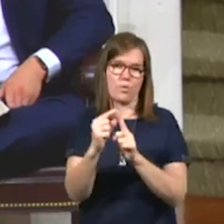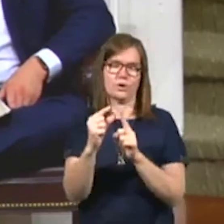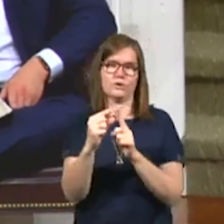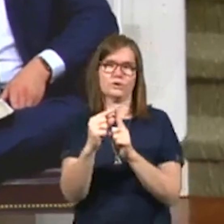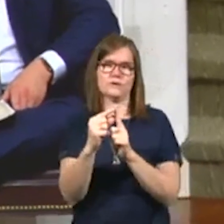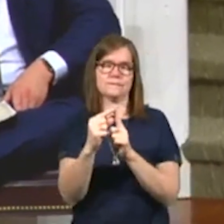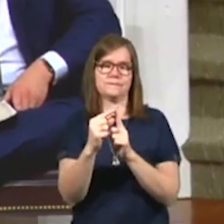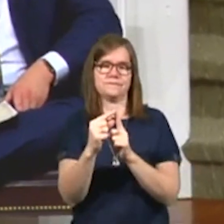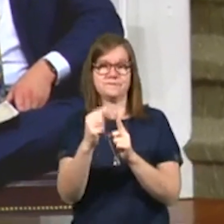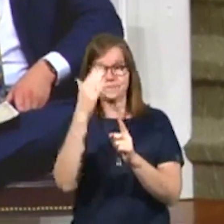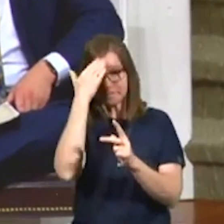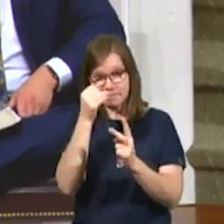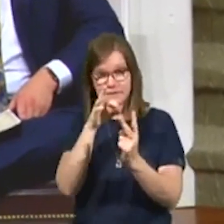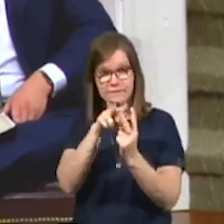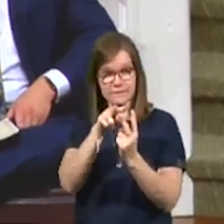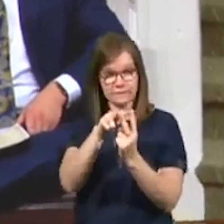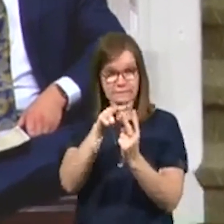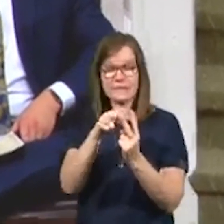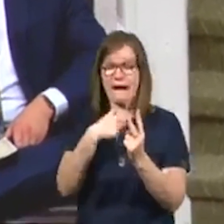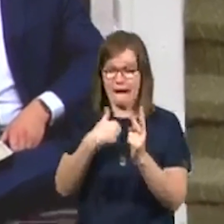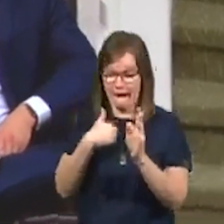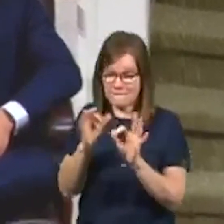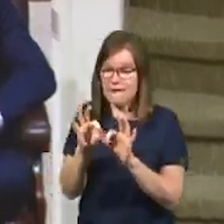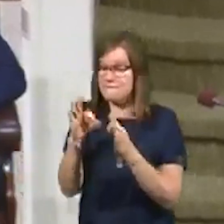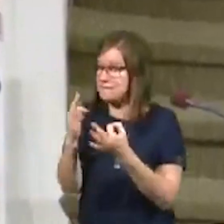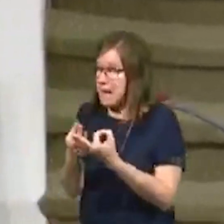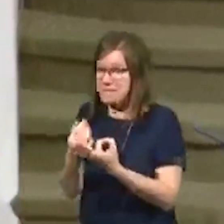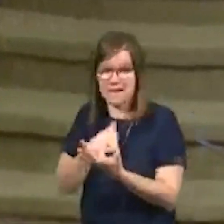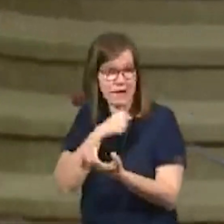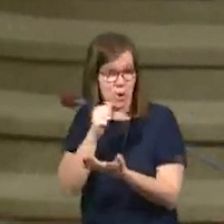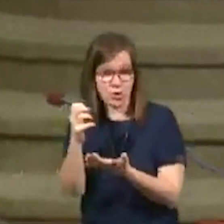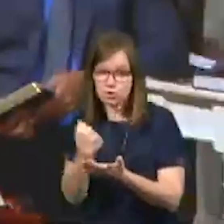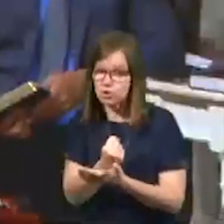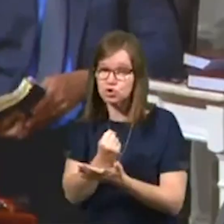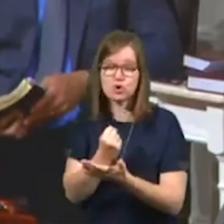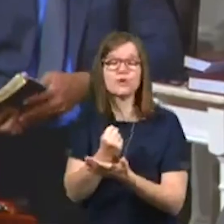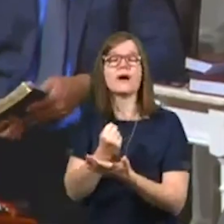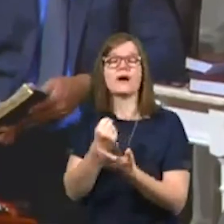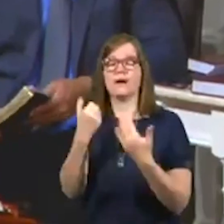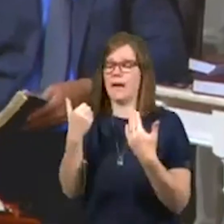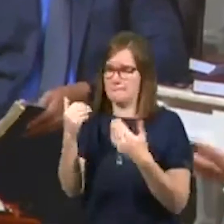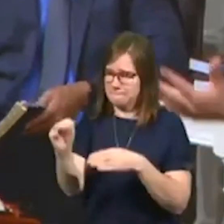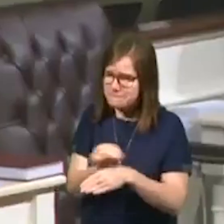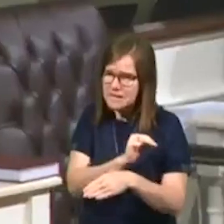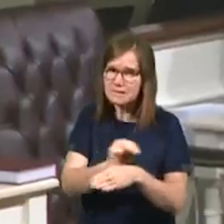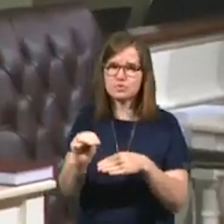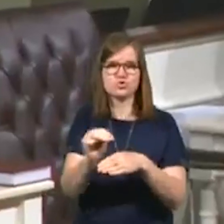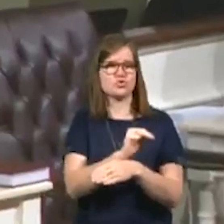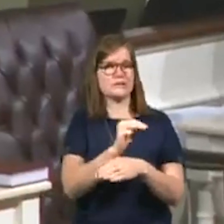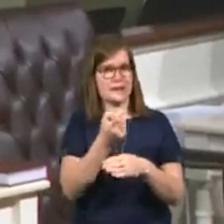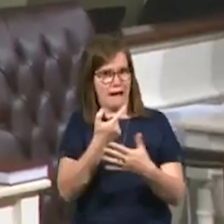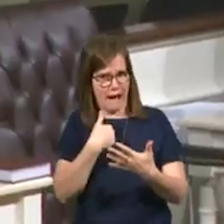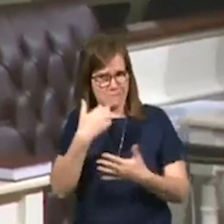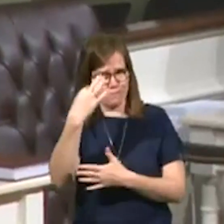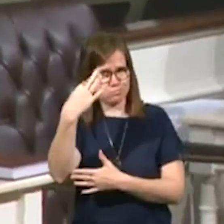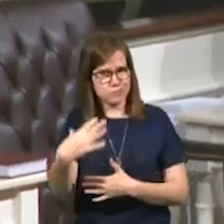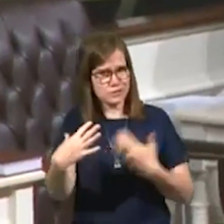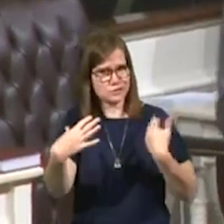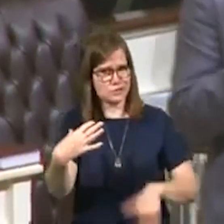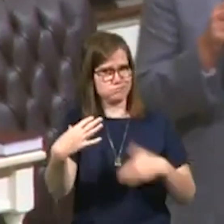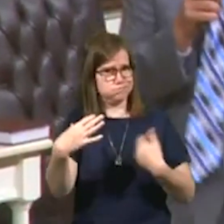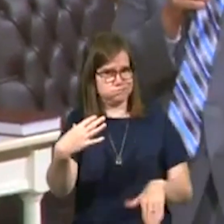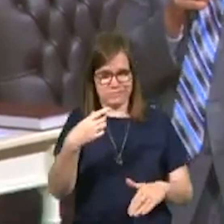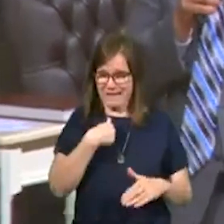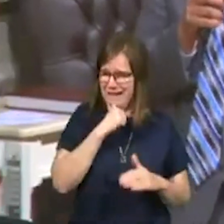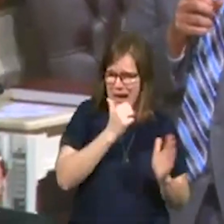because of these words, I have a family that I do not deserve and, and a ministry. And I'm actually a preacher. I